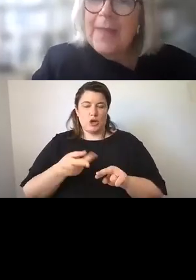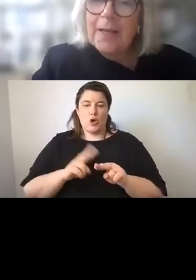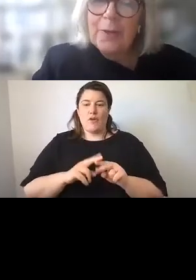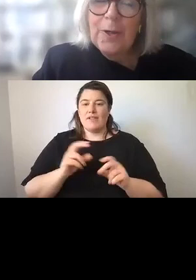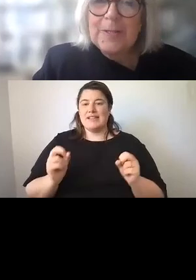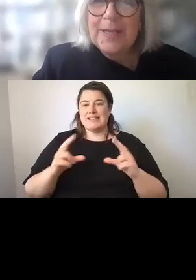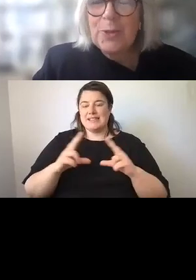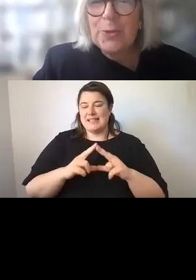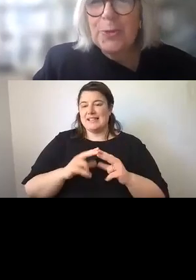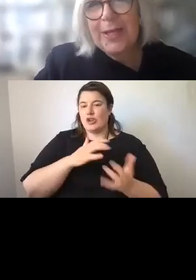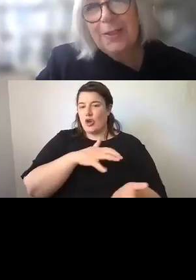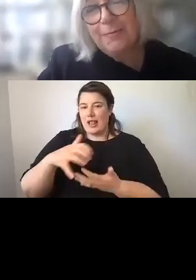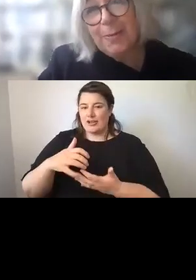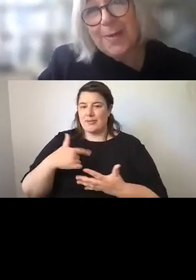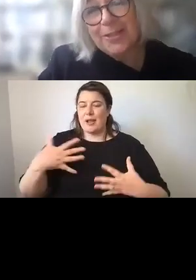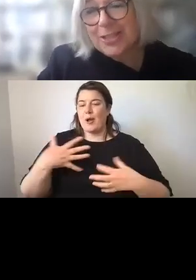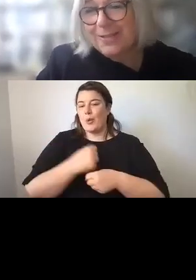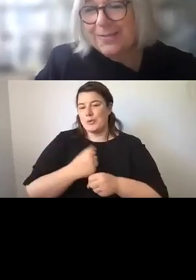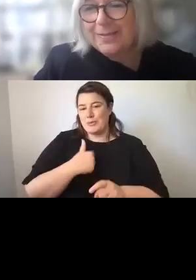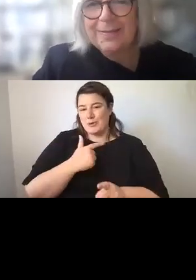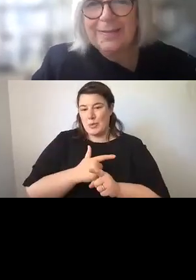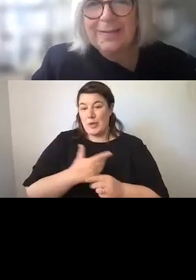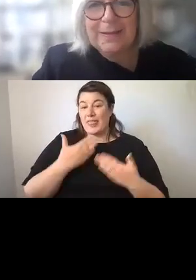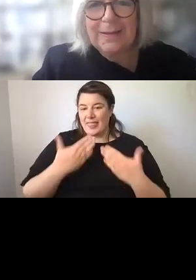And that concludes my talk. Thank you very much.